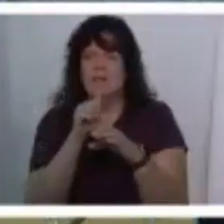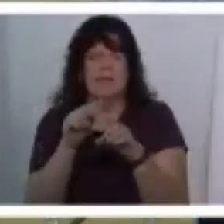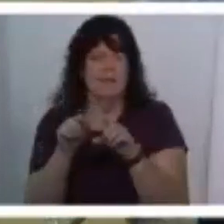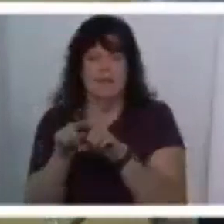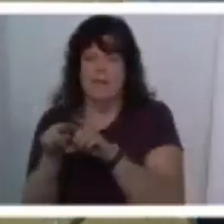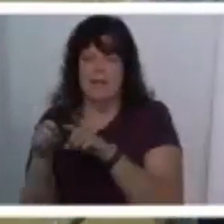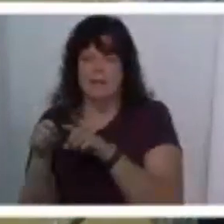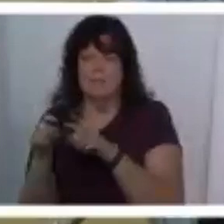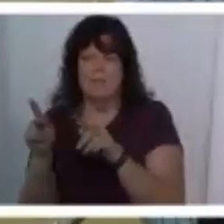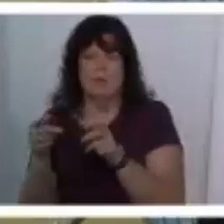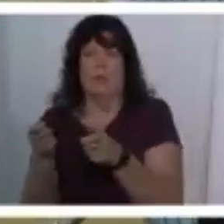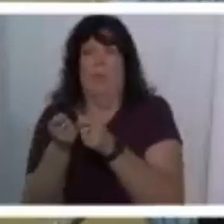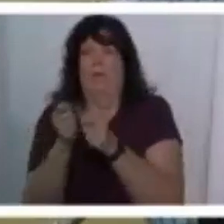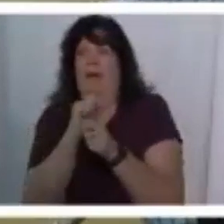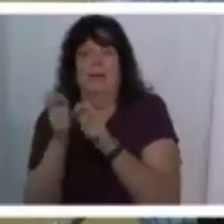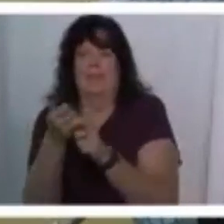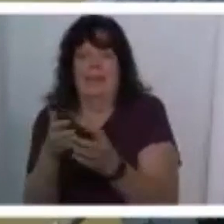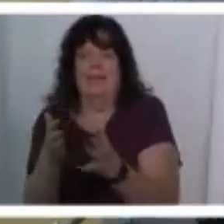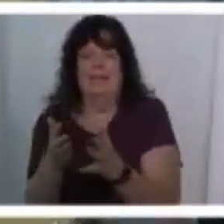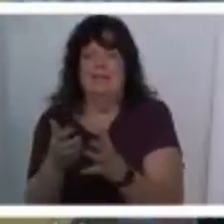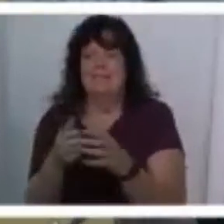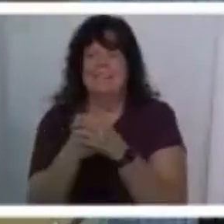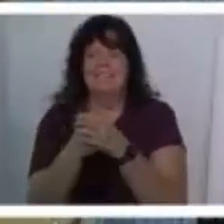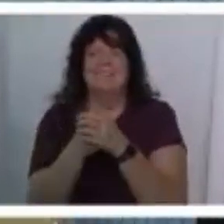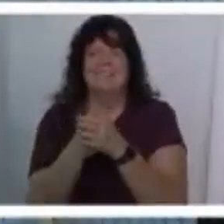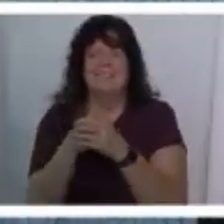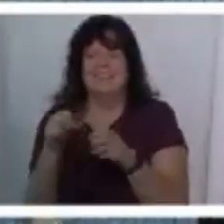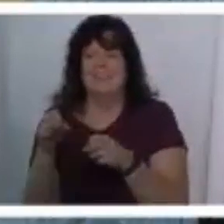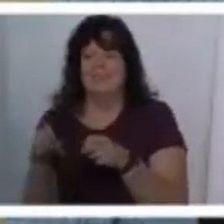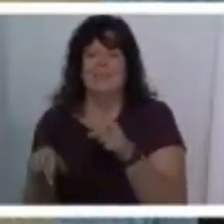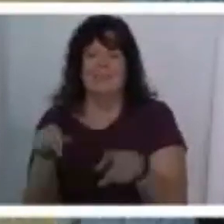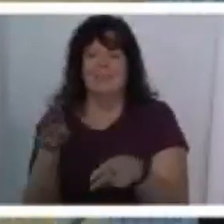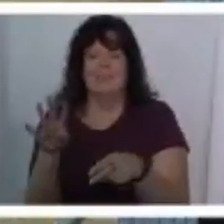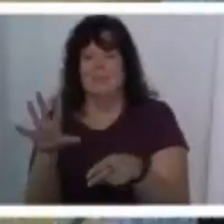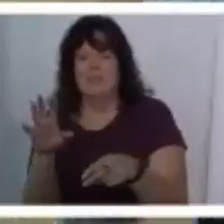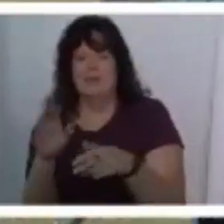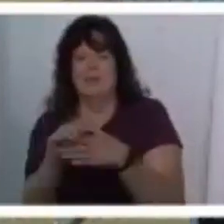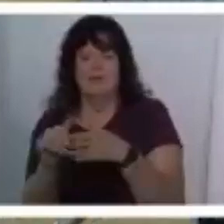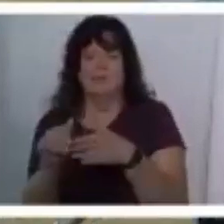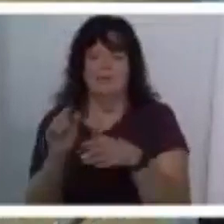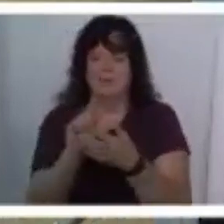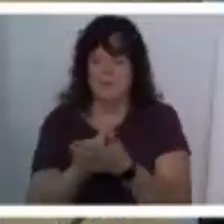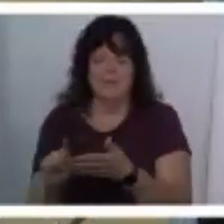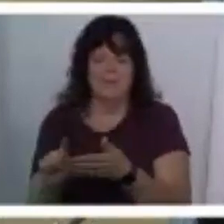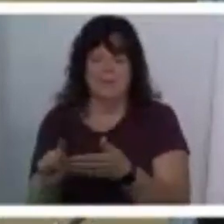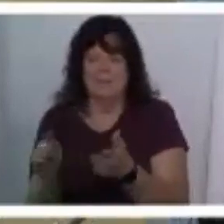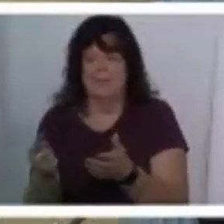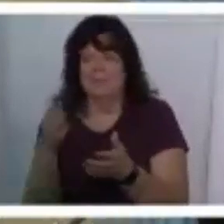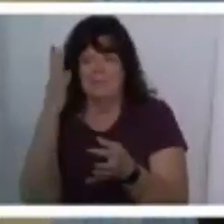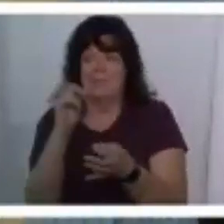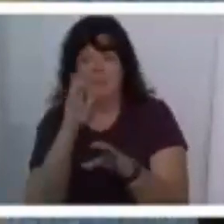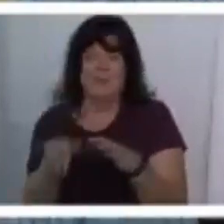a bunch of holdouts here who could be dropping for five hundred dollars a week in the plate and just didn't